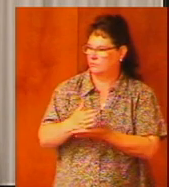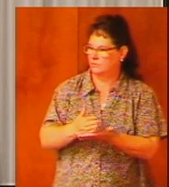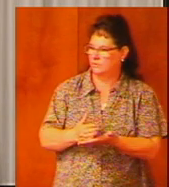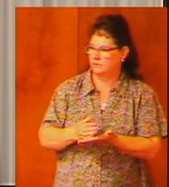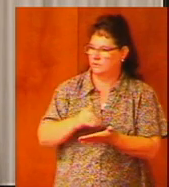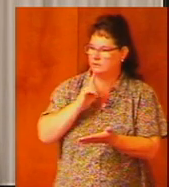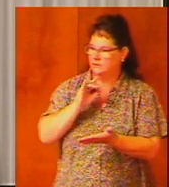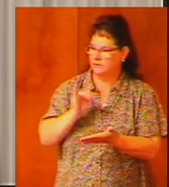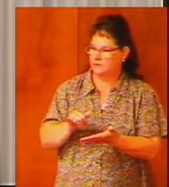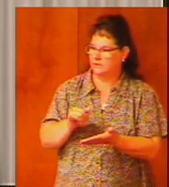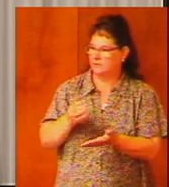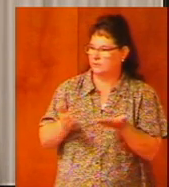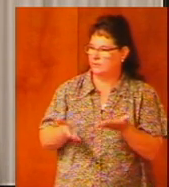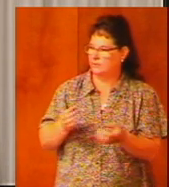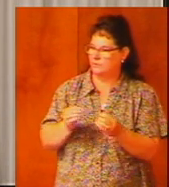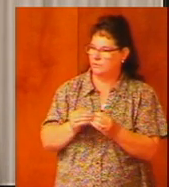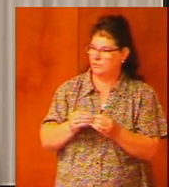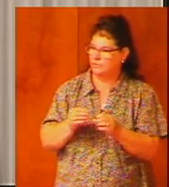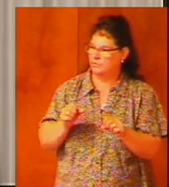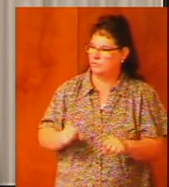isn't it more likely